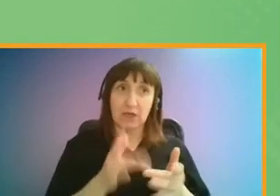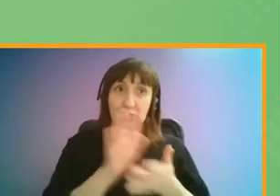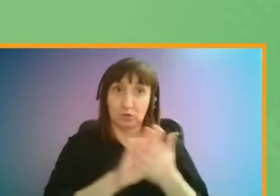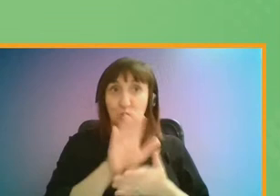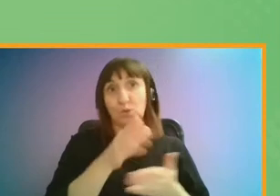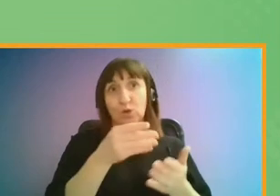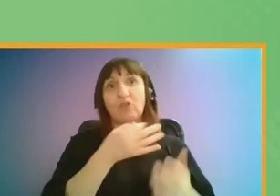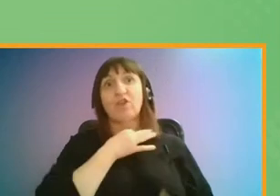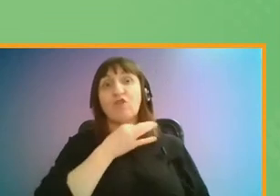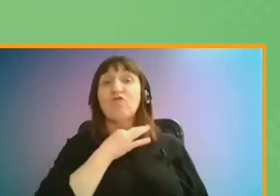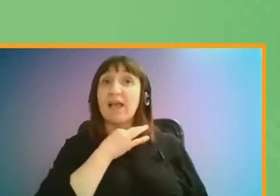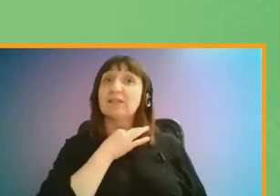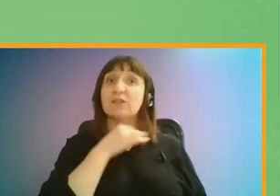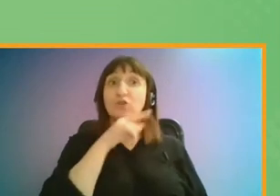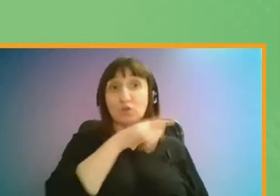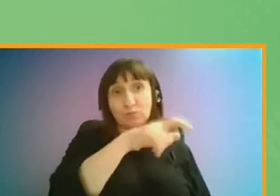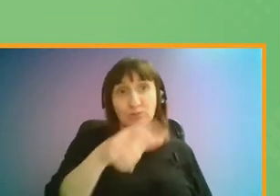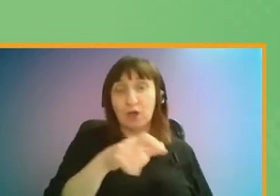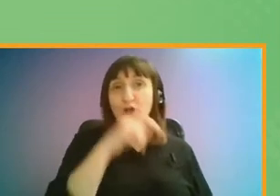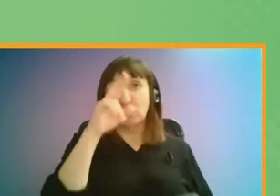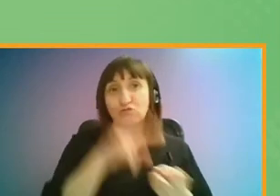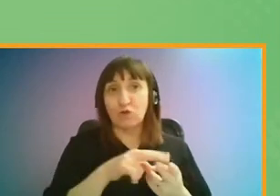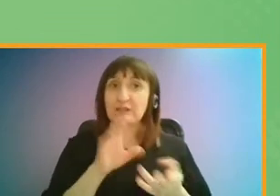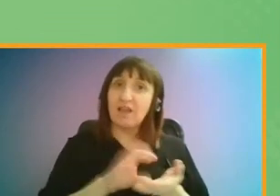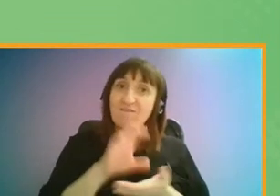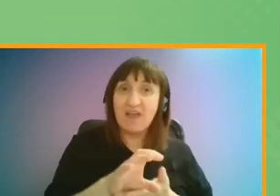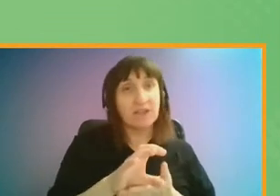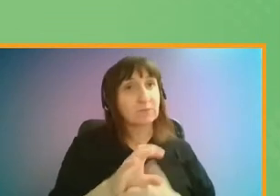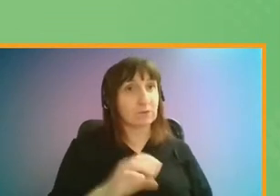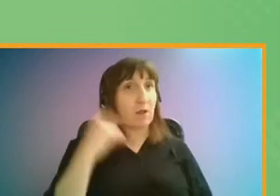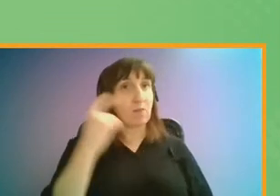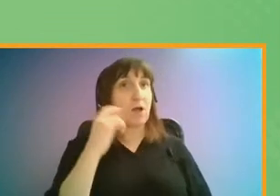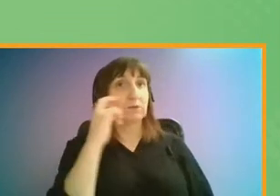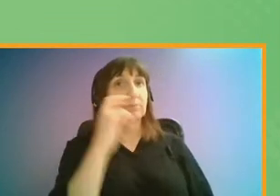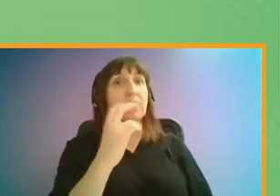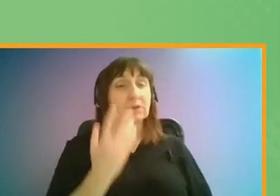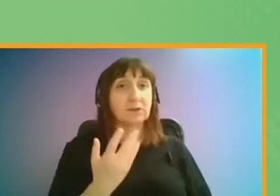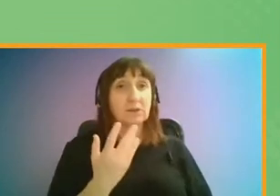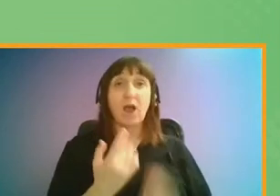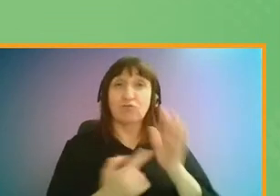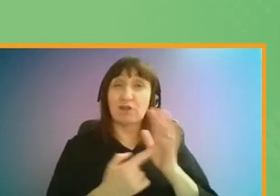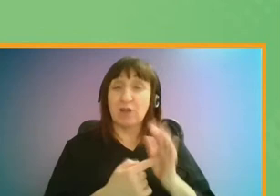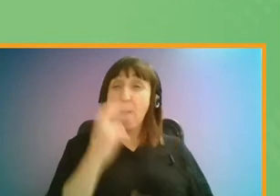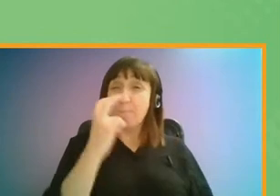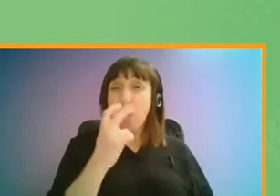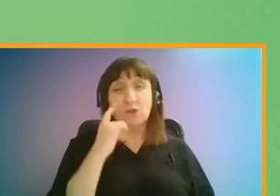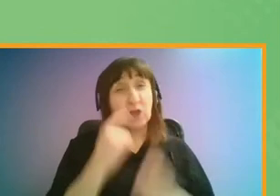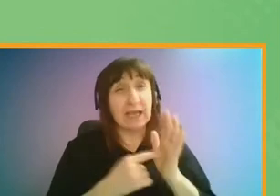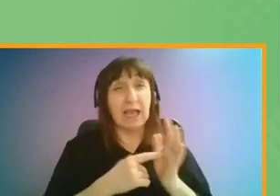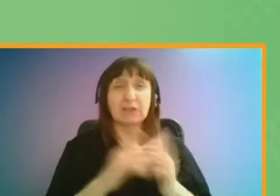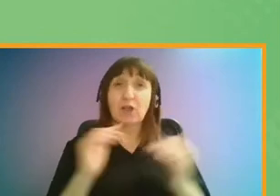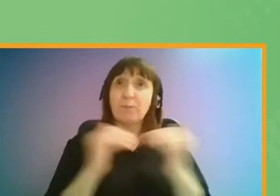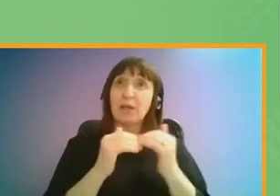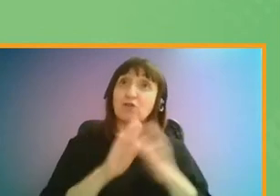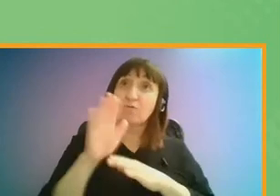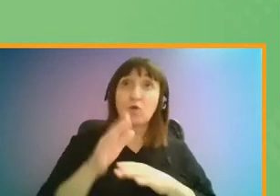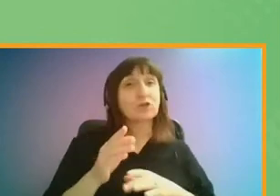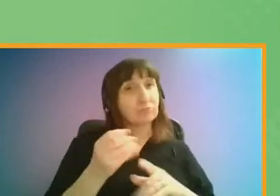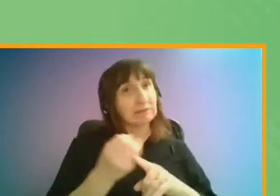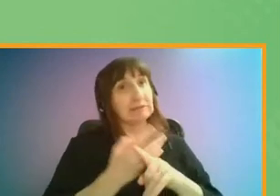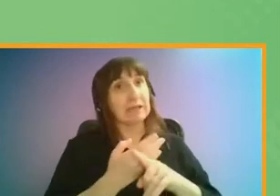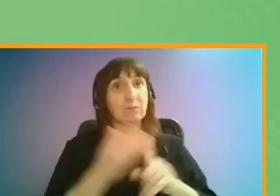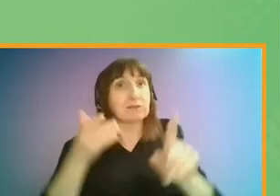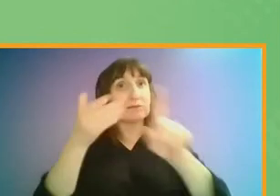TfL due to Covid-19 does not reduce the investment in London's buses. Crucially buses are also key to meeting future sustainable transport